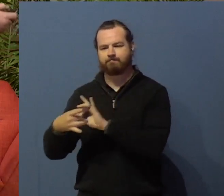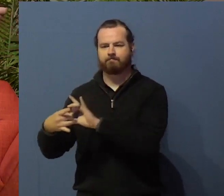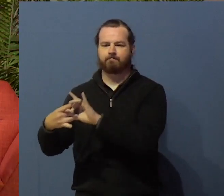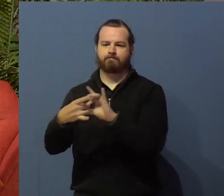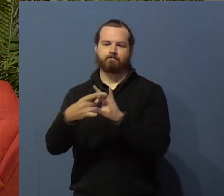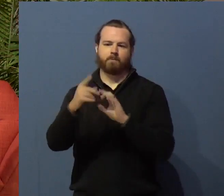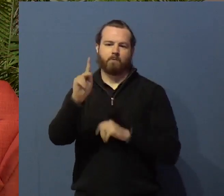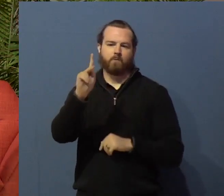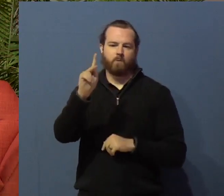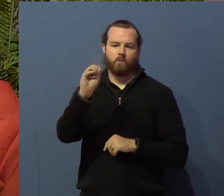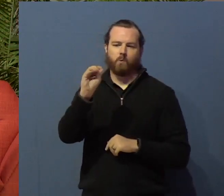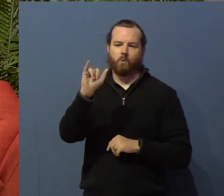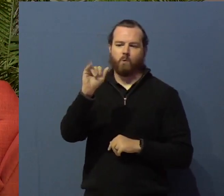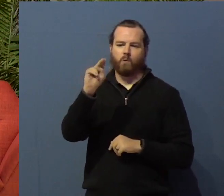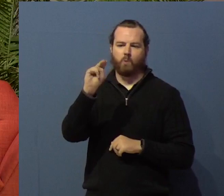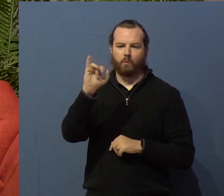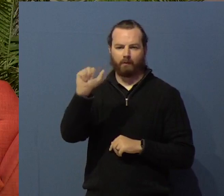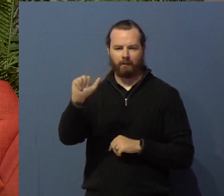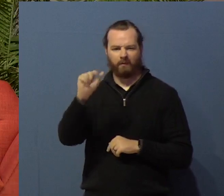Oops. Did I go?